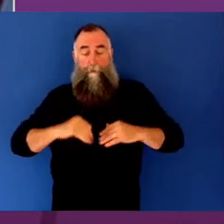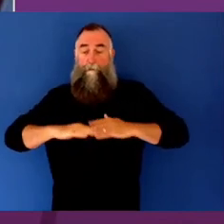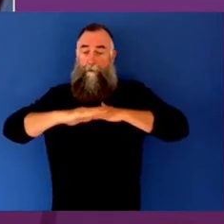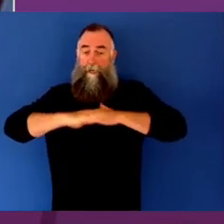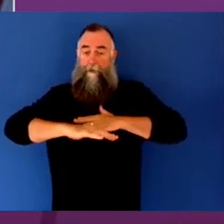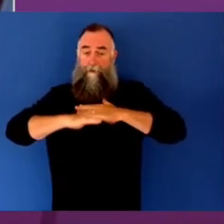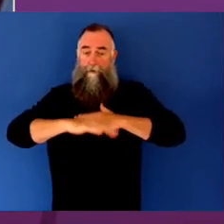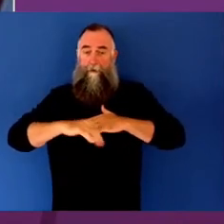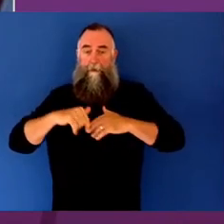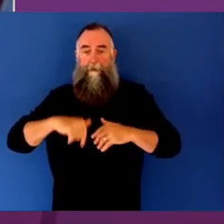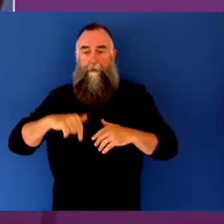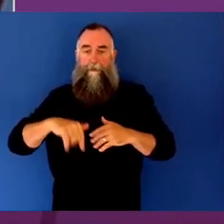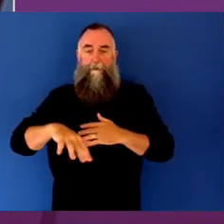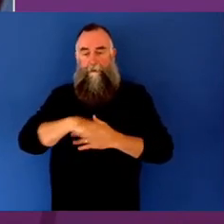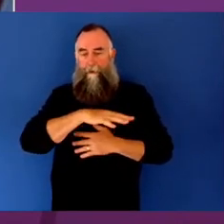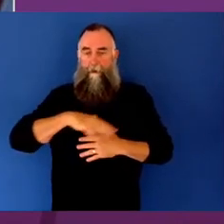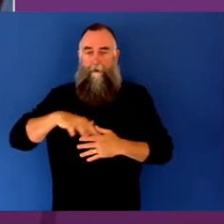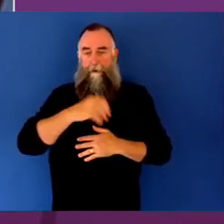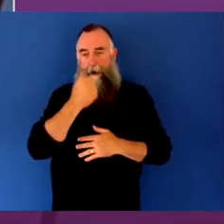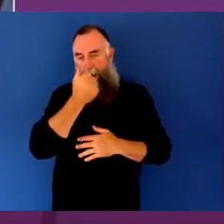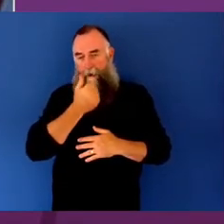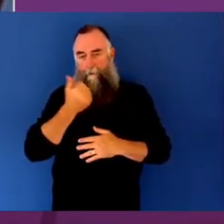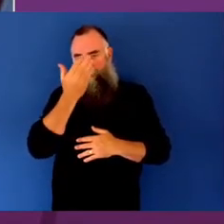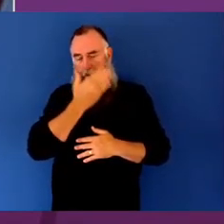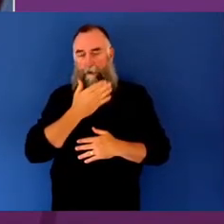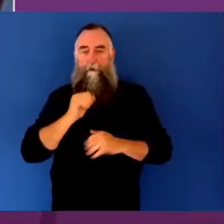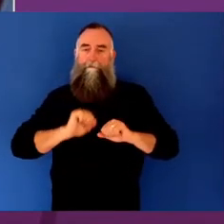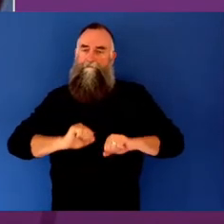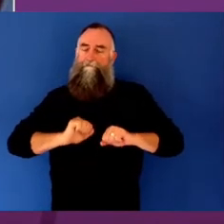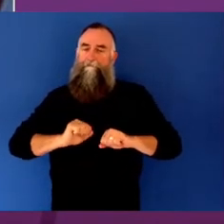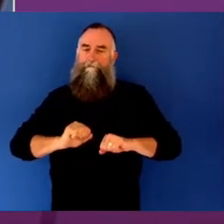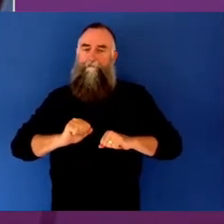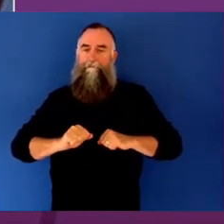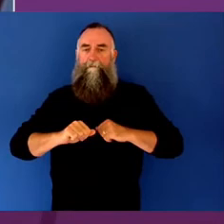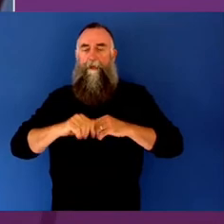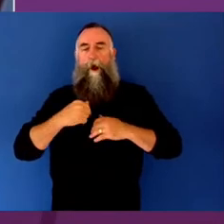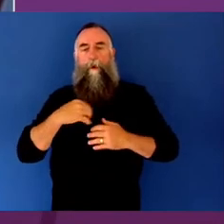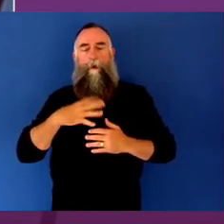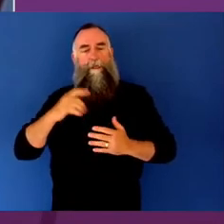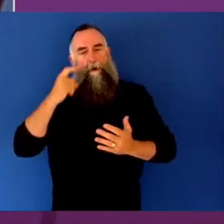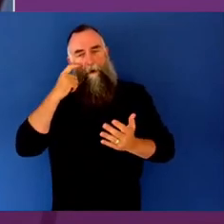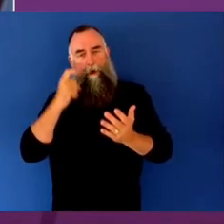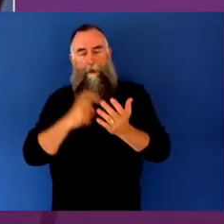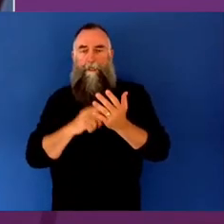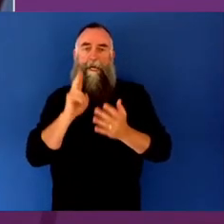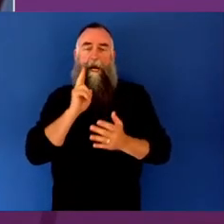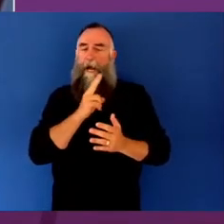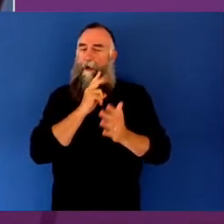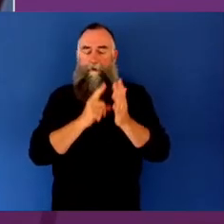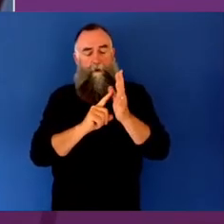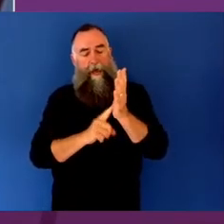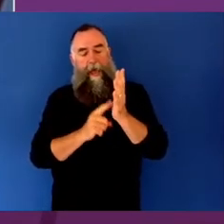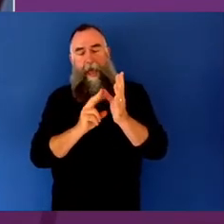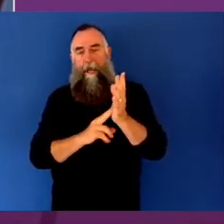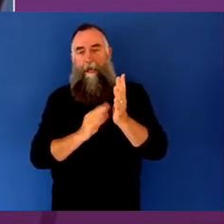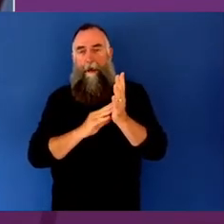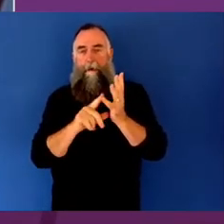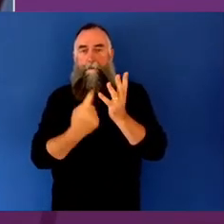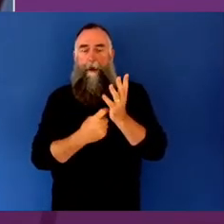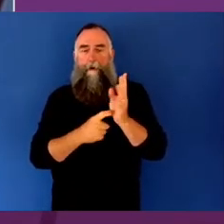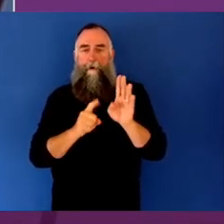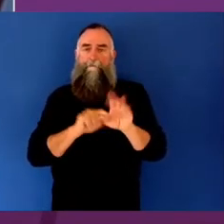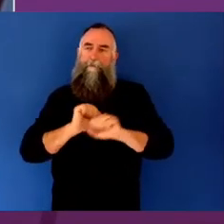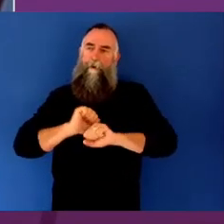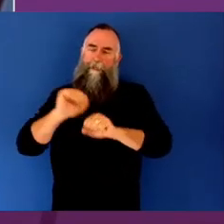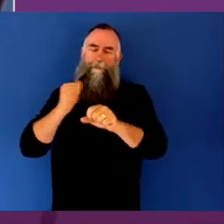Turrbal and Niagara country. I'd like to acknowledge Uncle Alan Murray for his beautiful welcome to country. And on the words